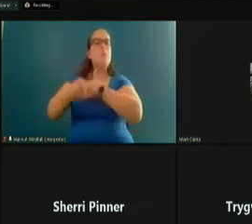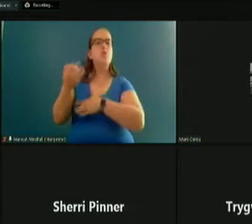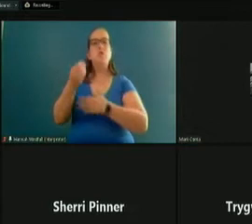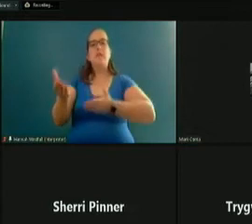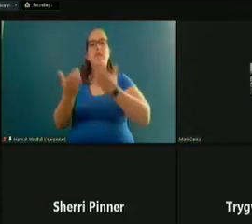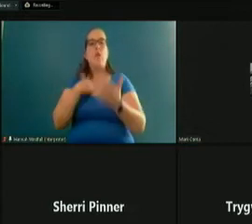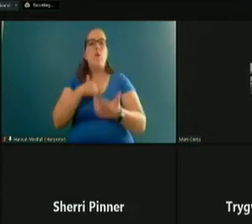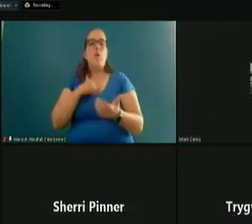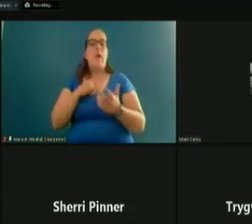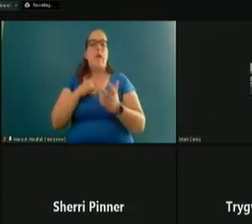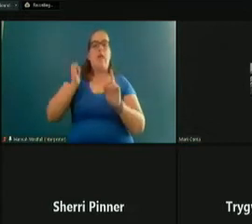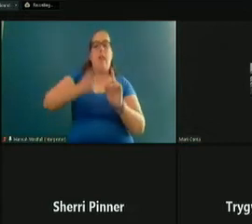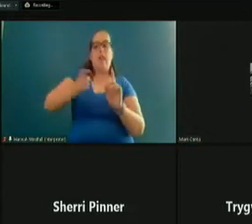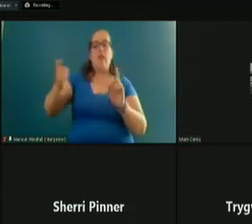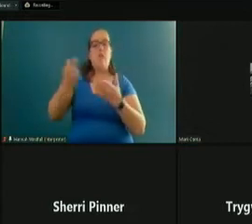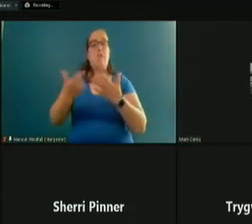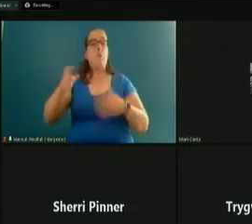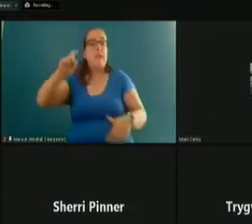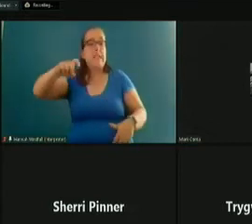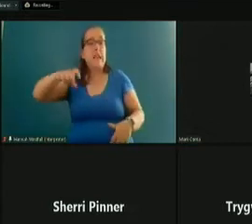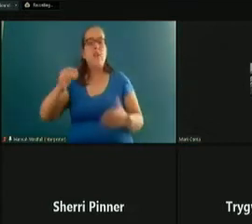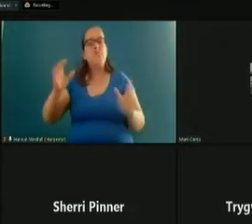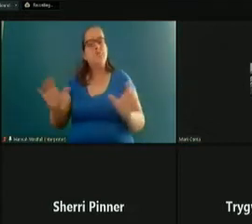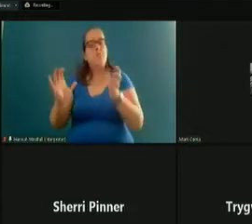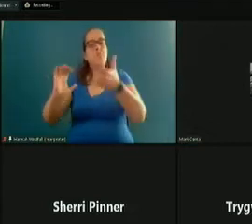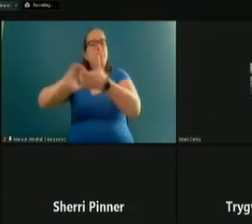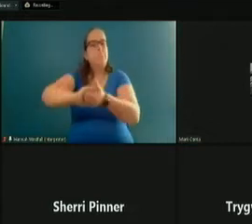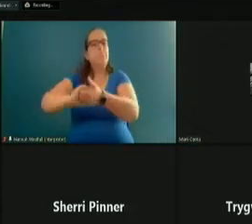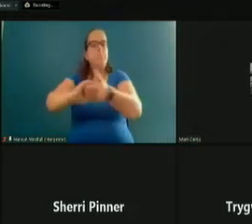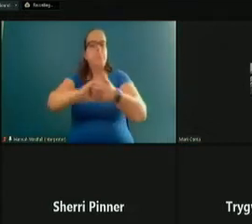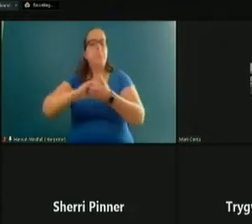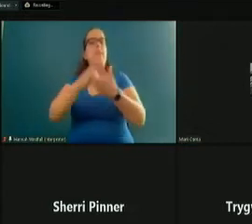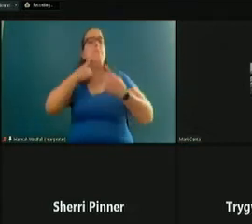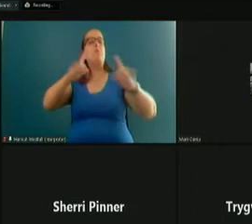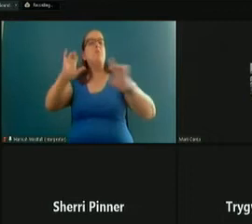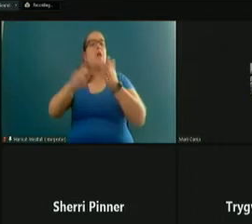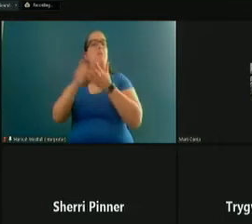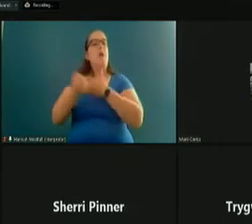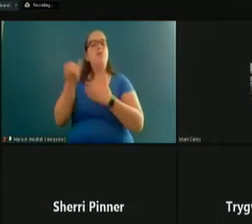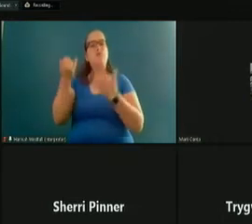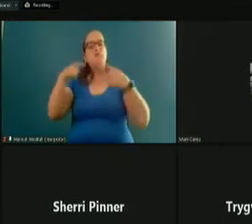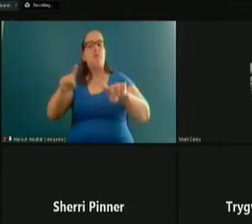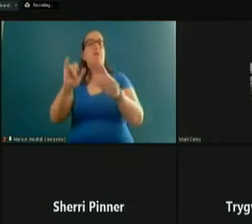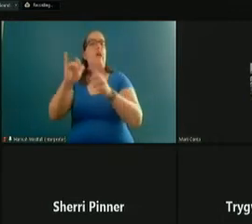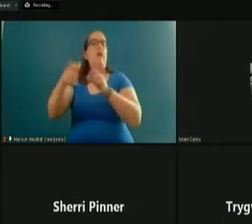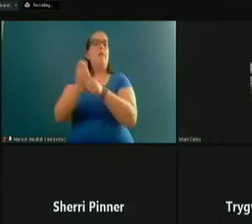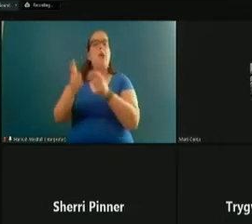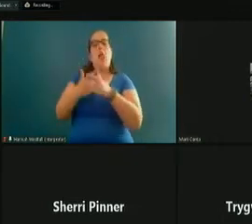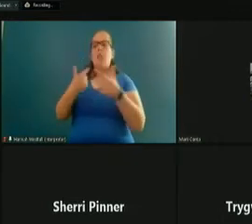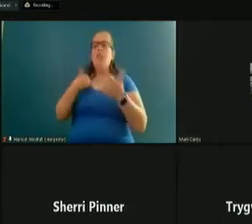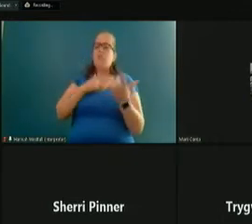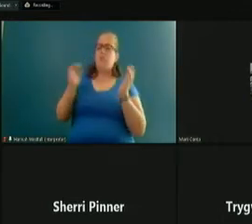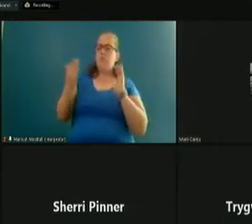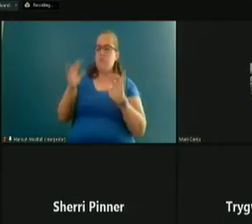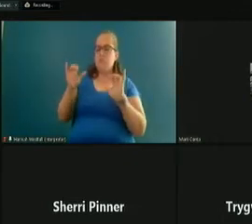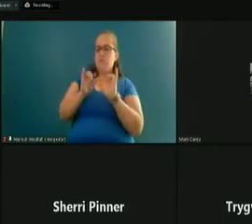allocate the resources necessary and encourage teamwork and collaboration to achieve those projects throughout the year. And then we measure those results.